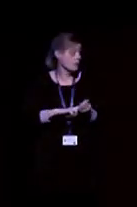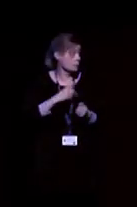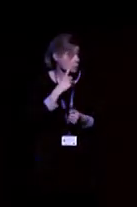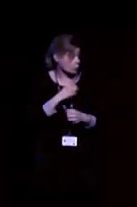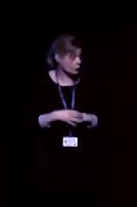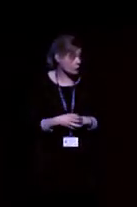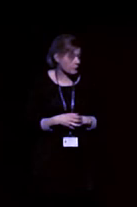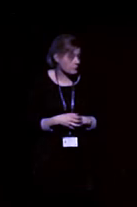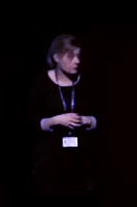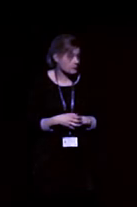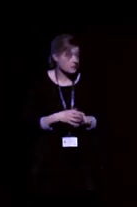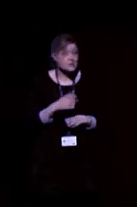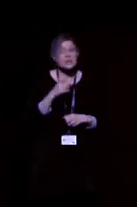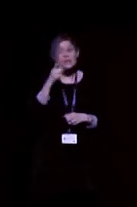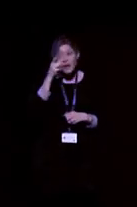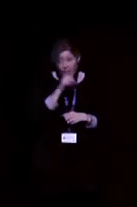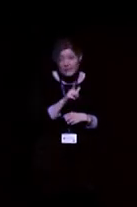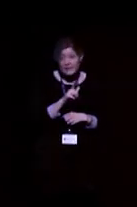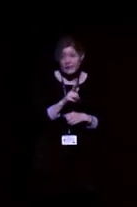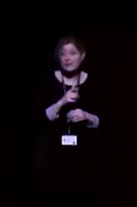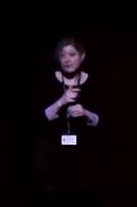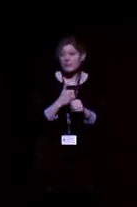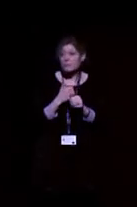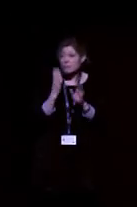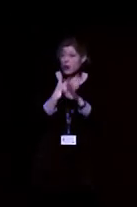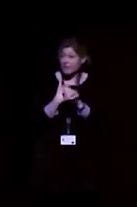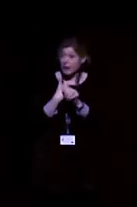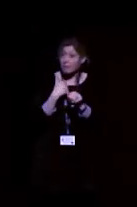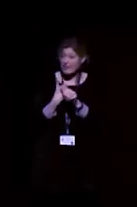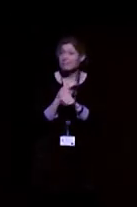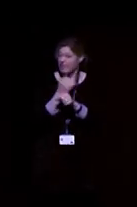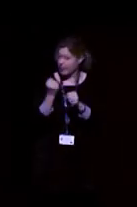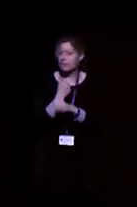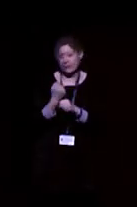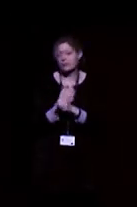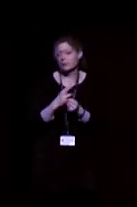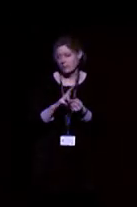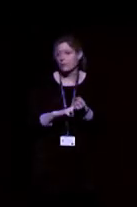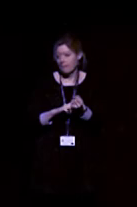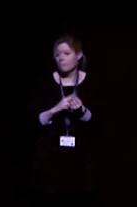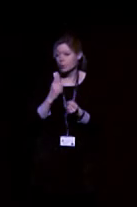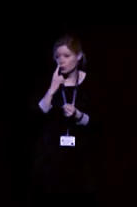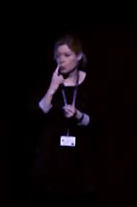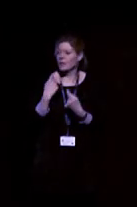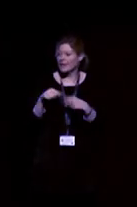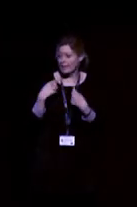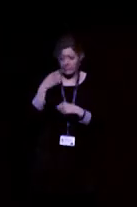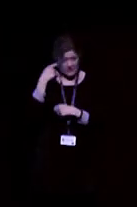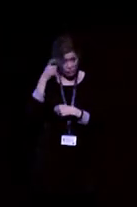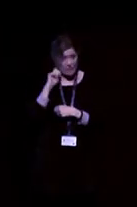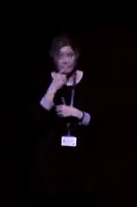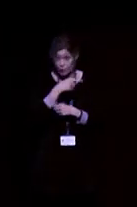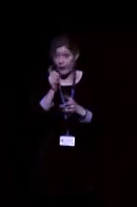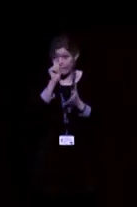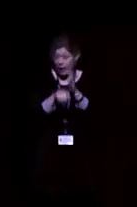Fortunately, privately, there are now Bluetooth-enabled hearing aids on the market. And hopefully, in a few years'